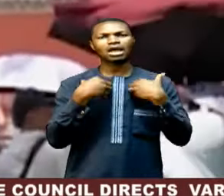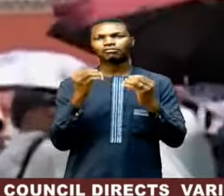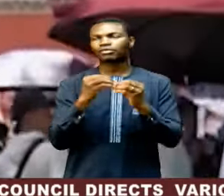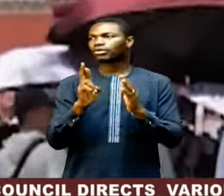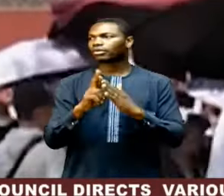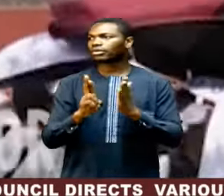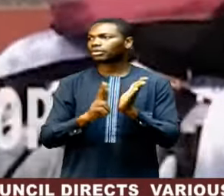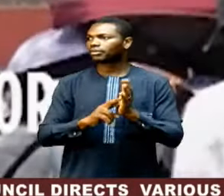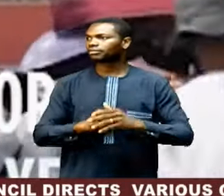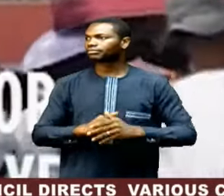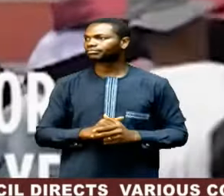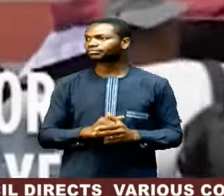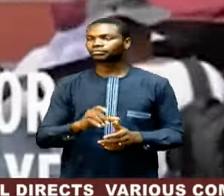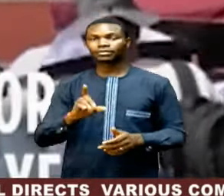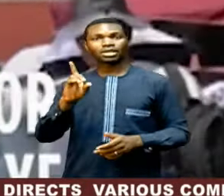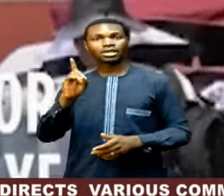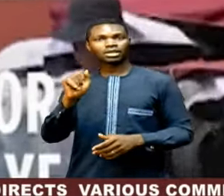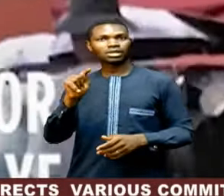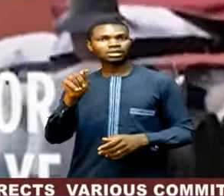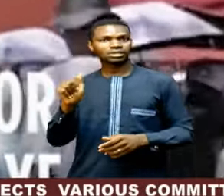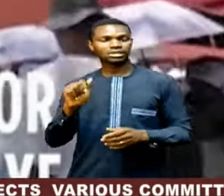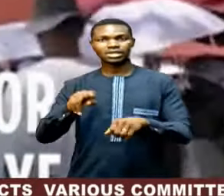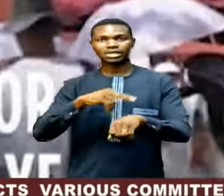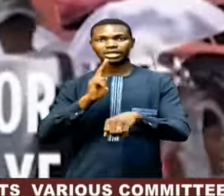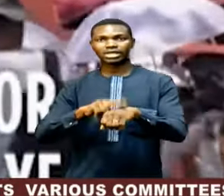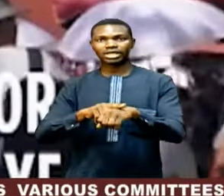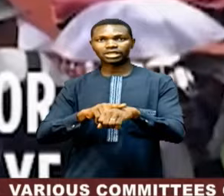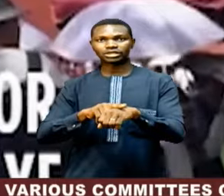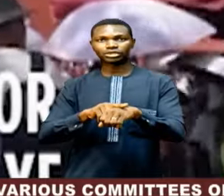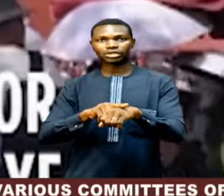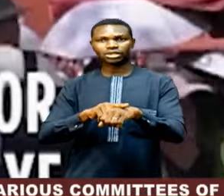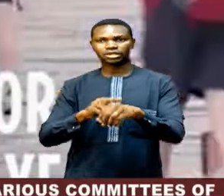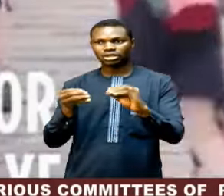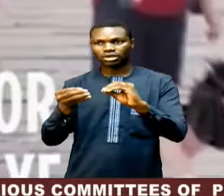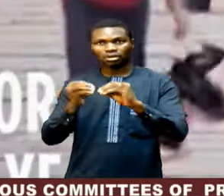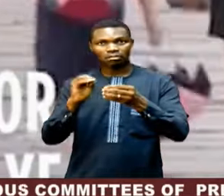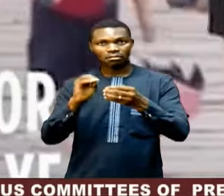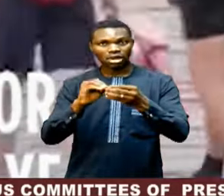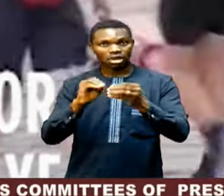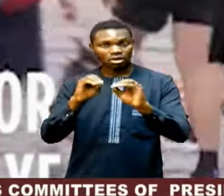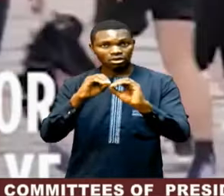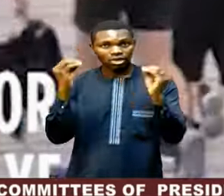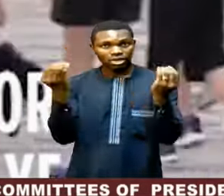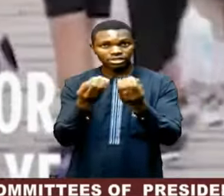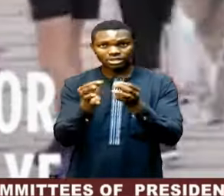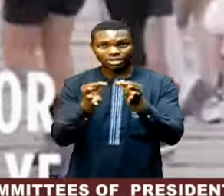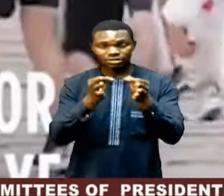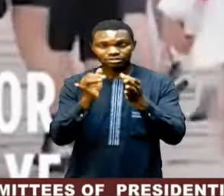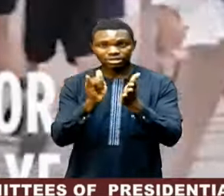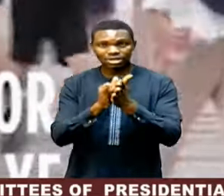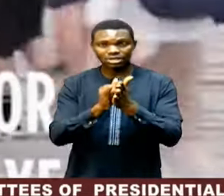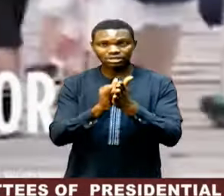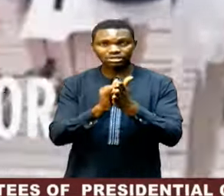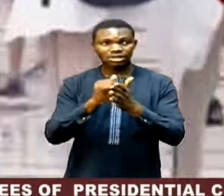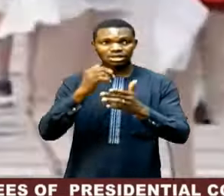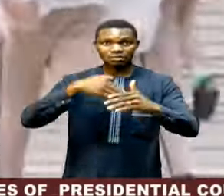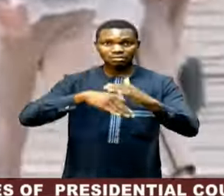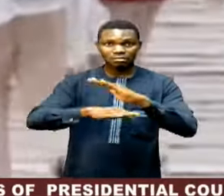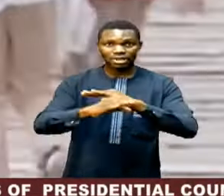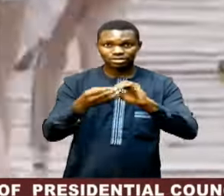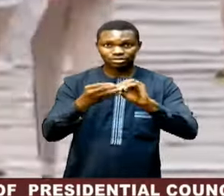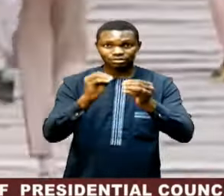The data by China's National Bureau of Statistics show that the birth rate in the world's second largest